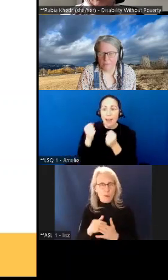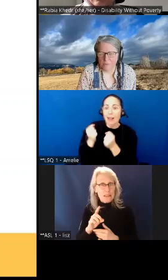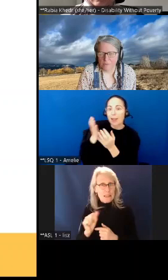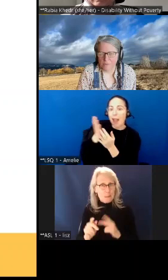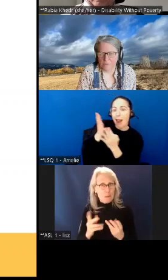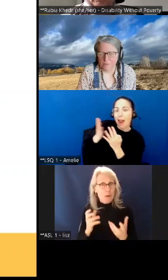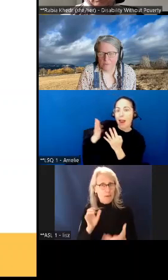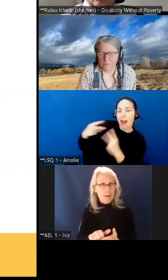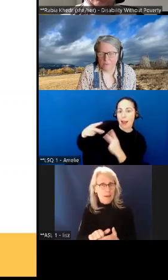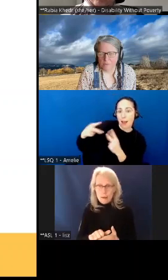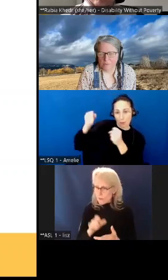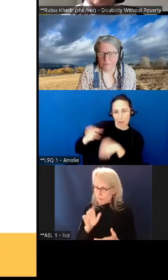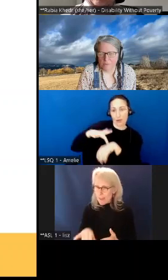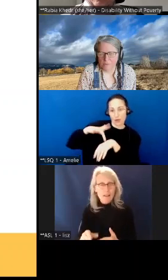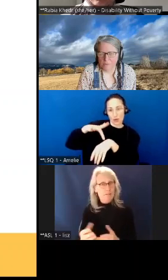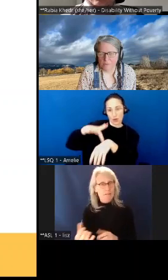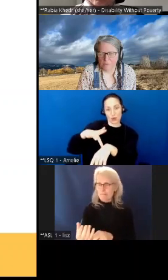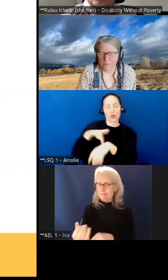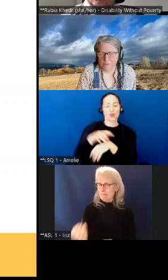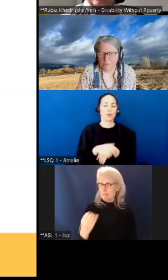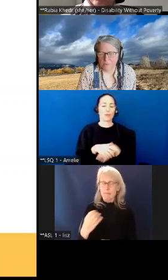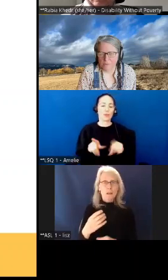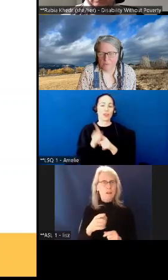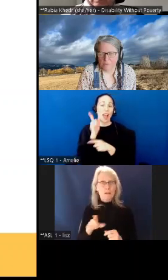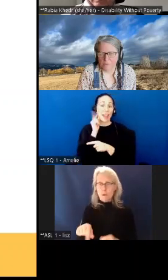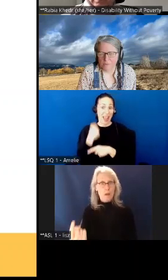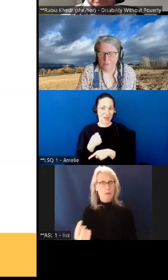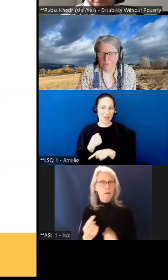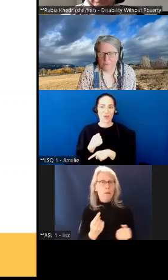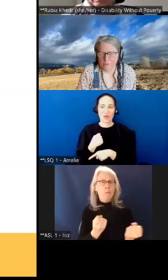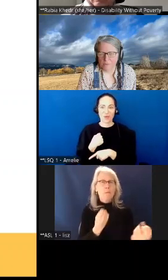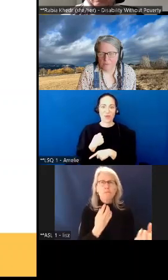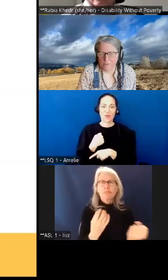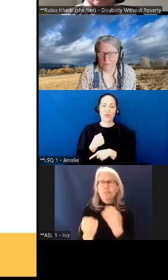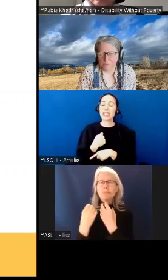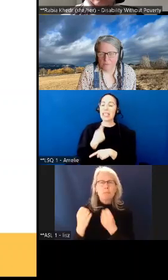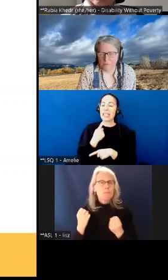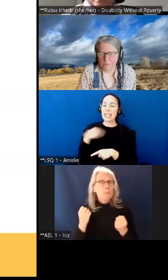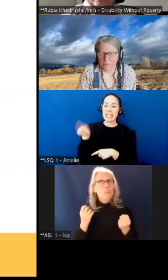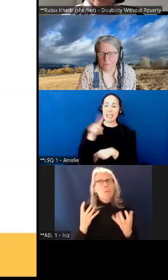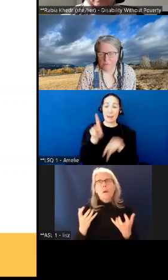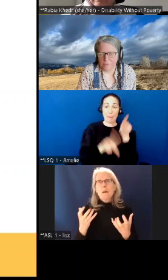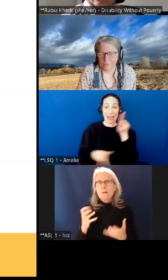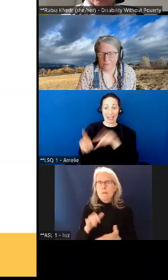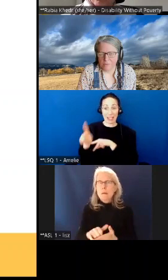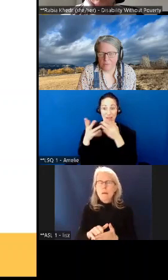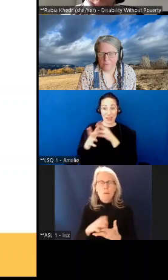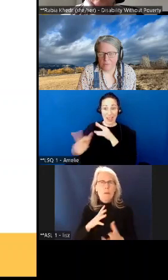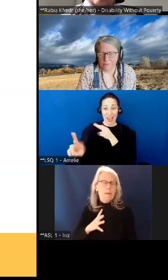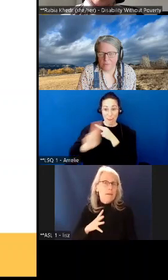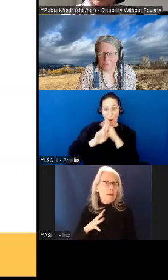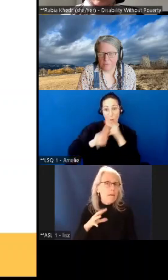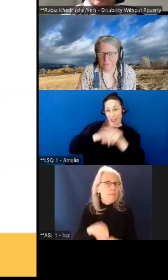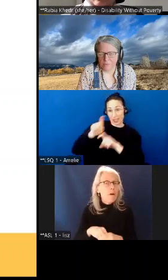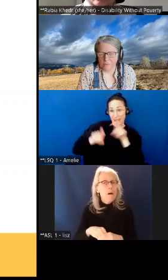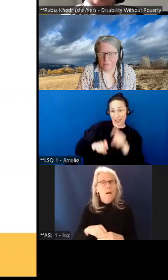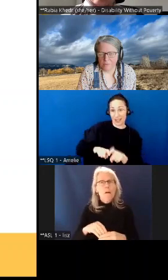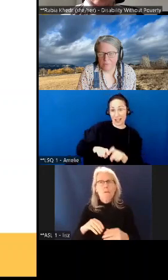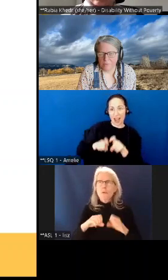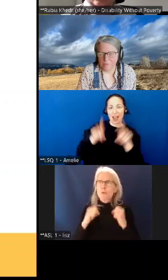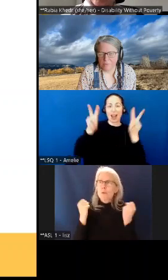from the people that responded to shape the cdb that this benefit would give them